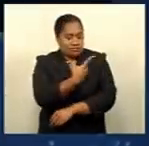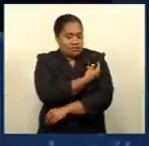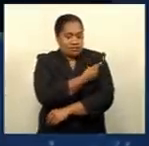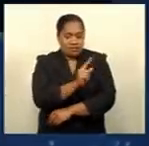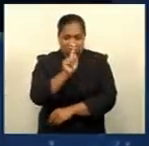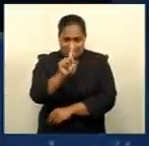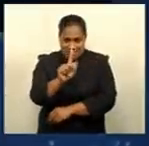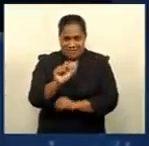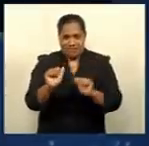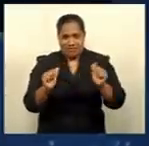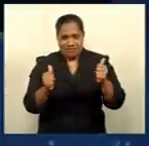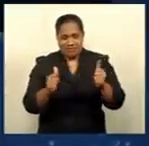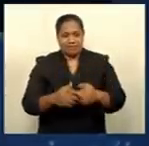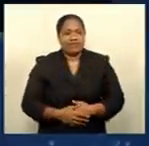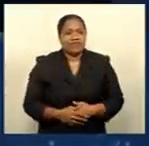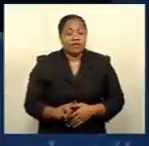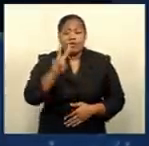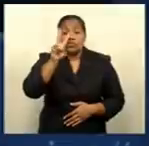AstraZeneca vaccine.